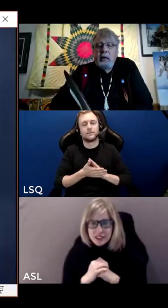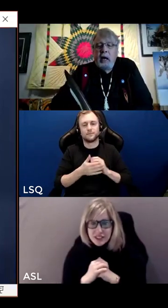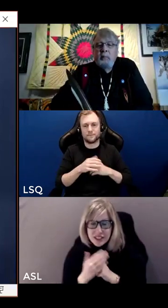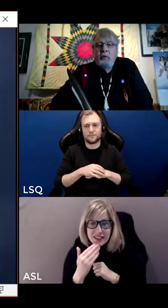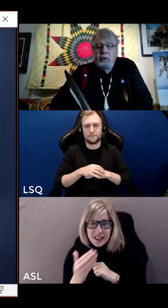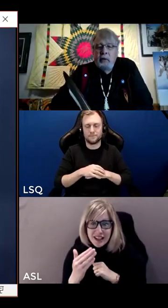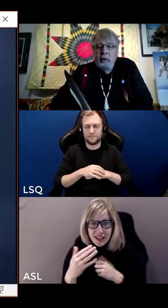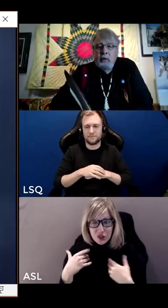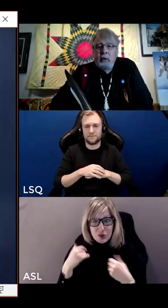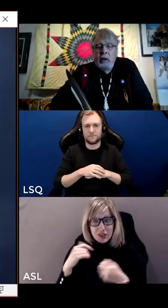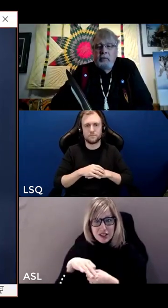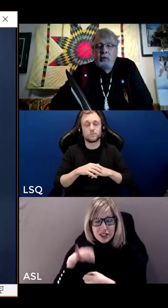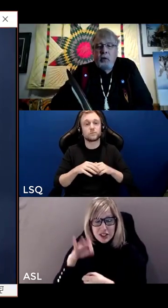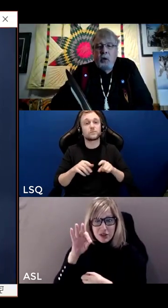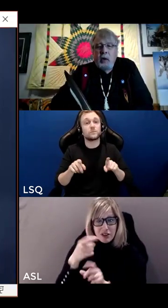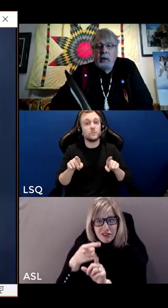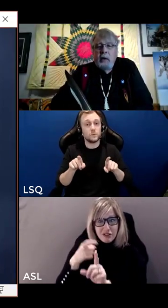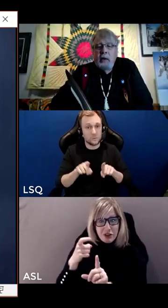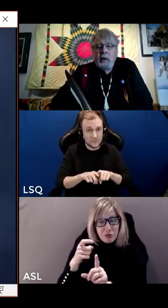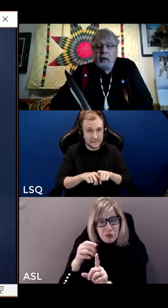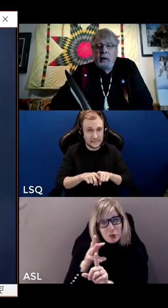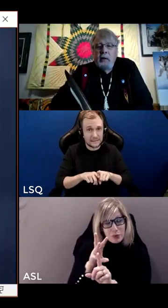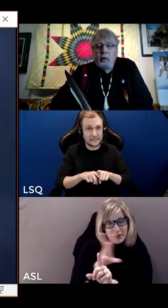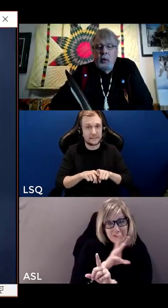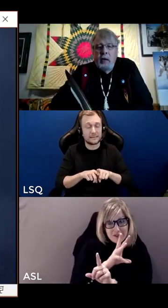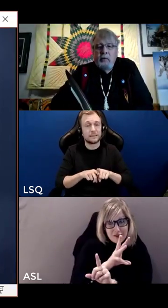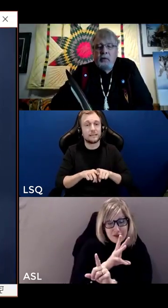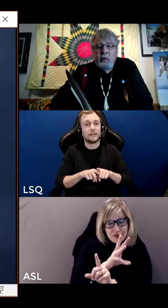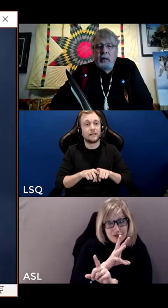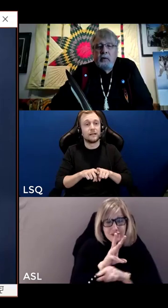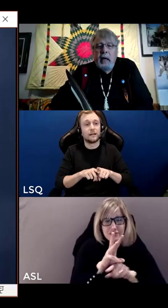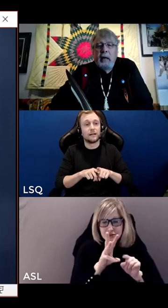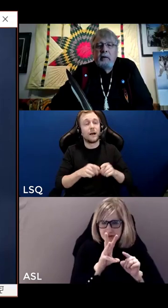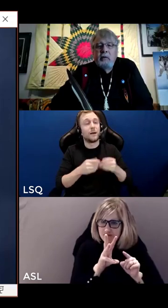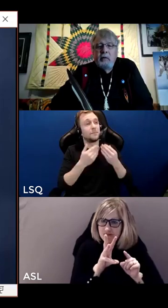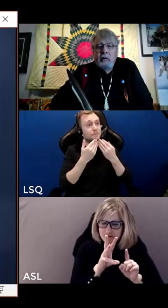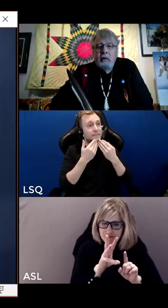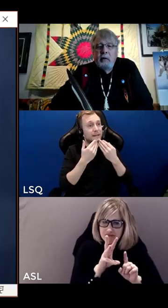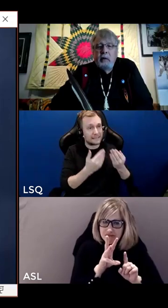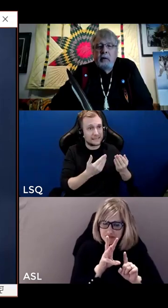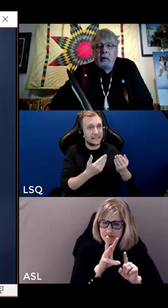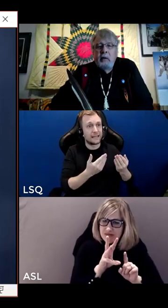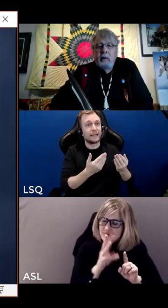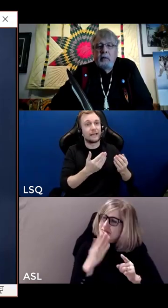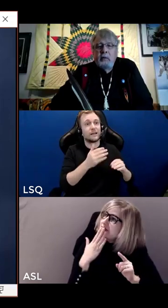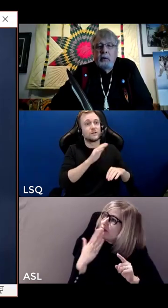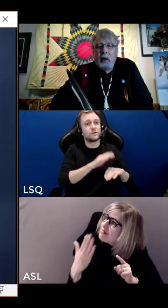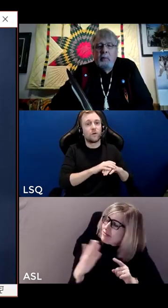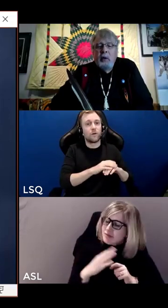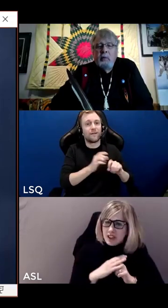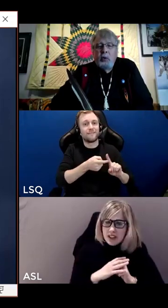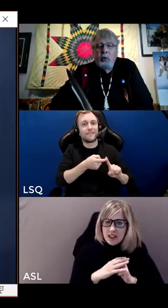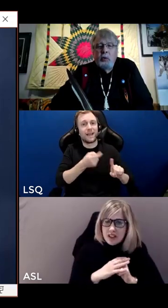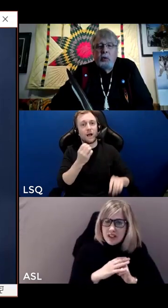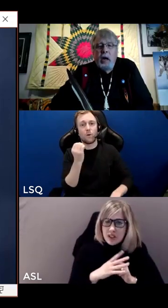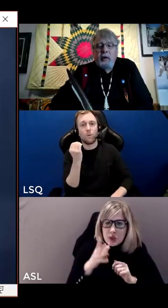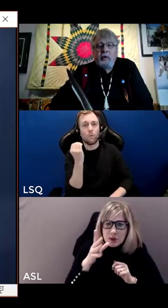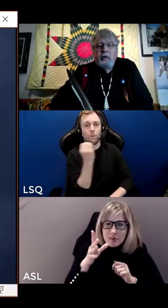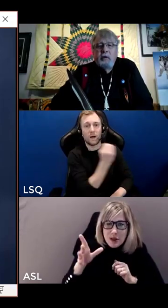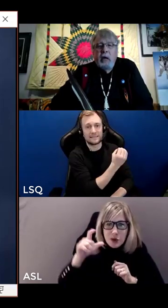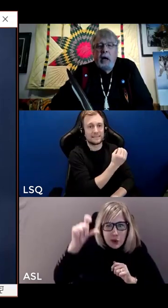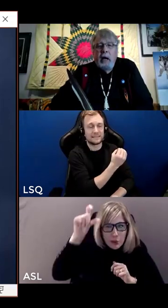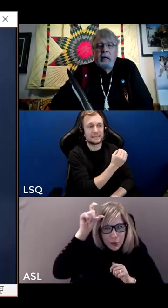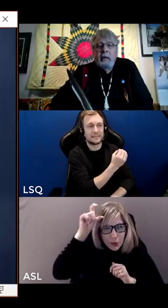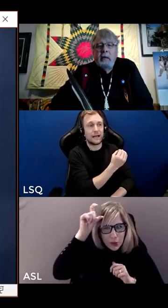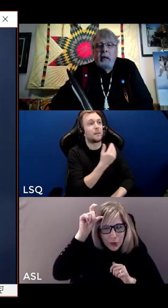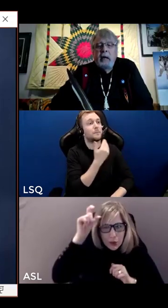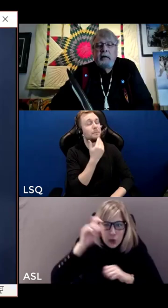spirit that comes through the western doorway. We're grateful we give thanks for grandmother moon who rises